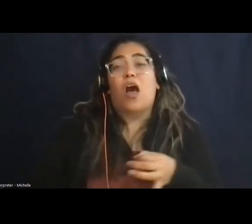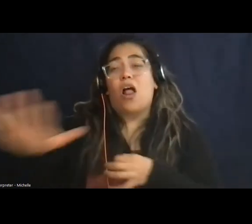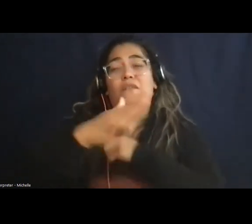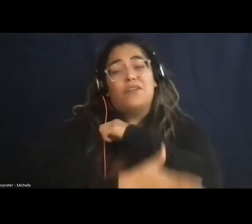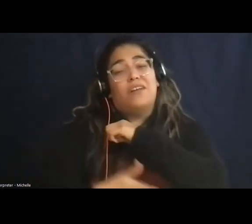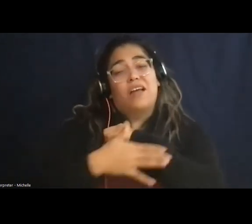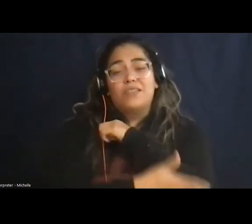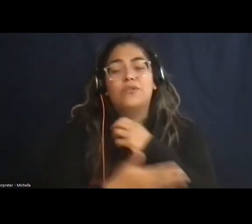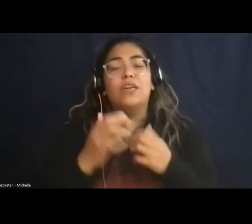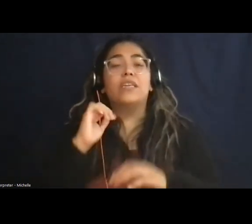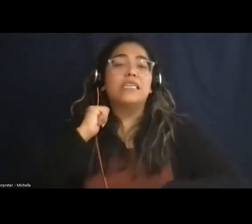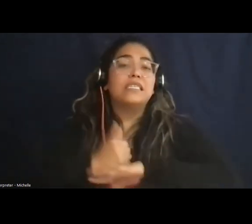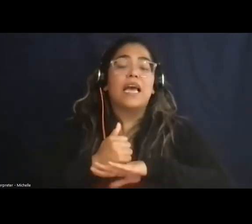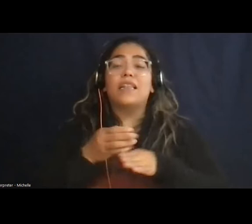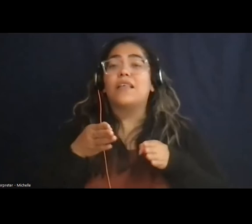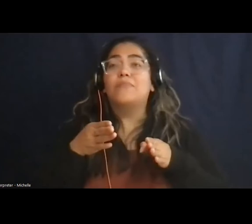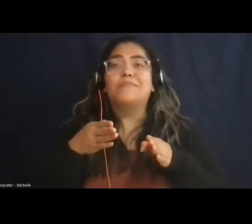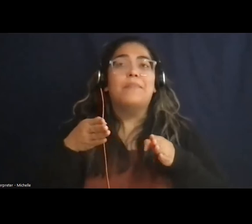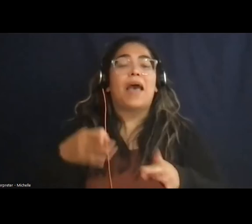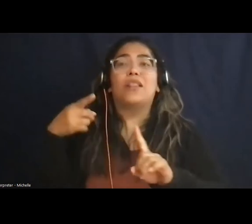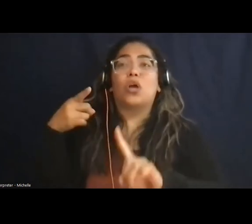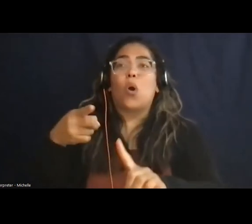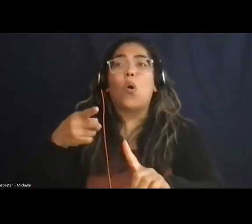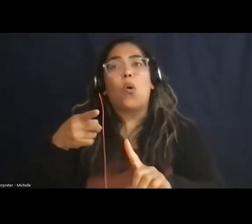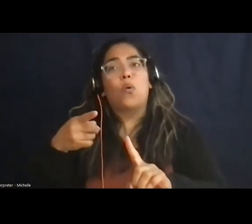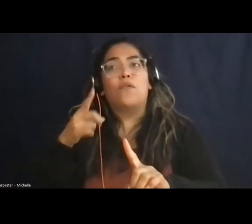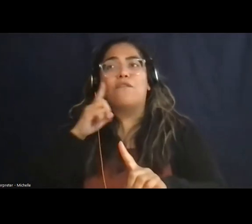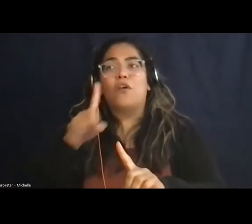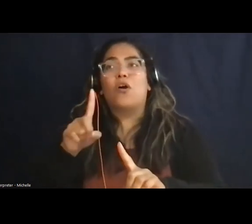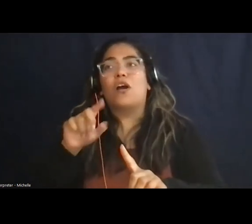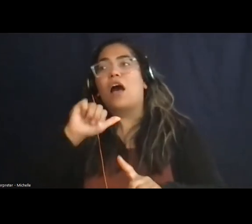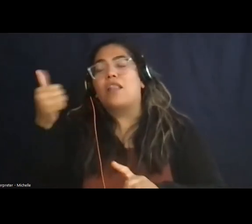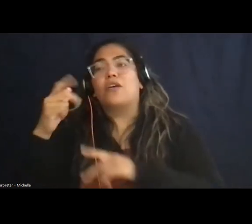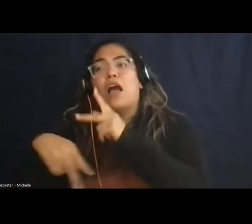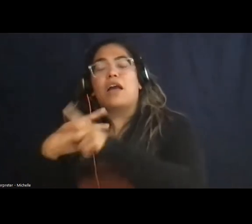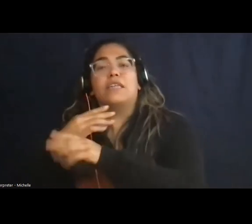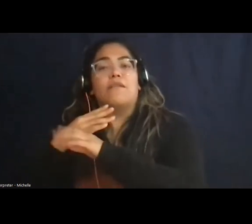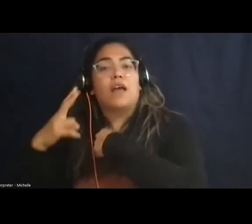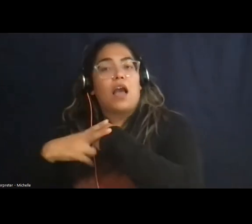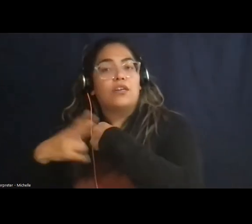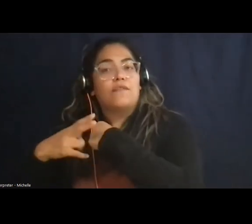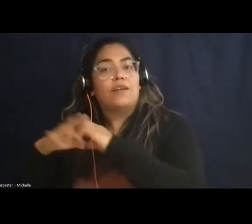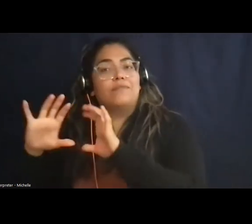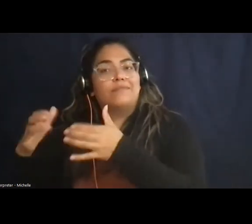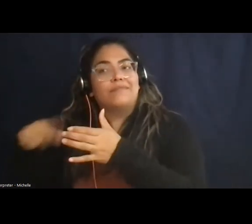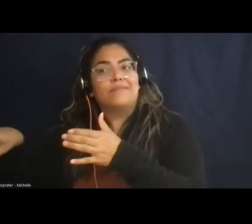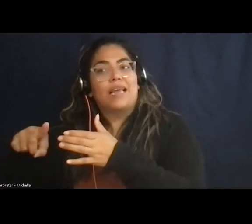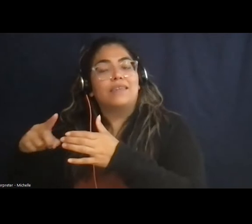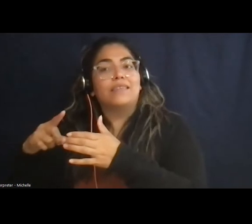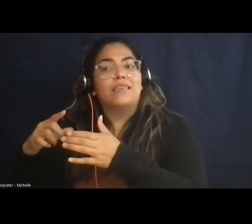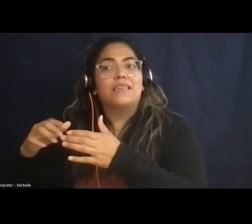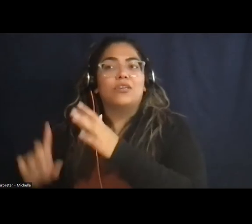have really set the path for a lot of other conservation corps that came after us. As Kyle mentioned, we did